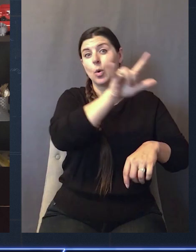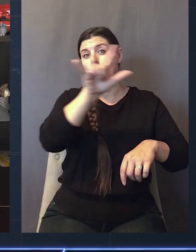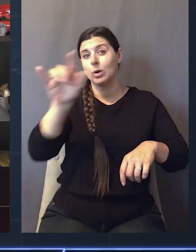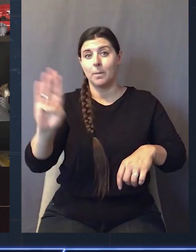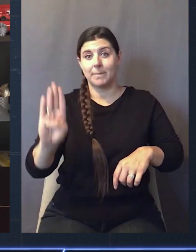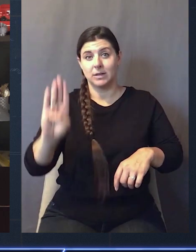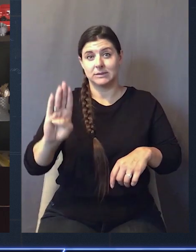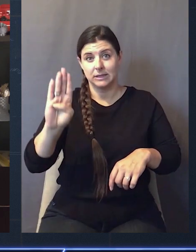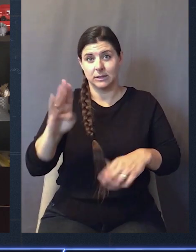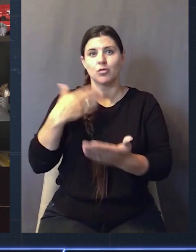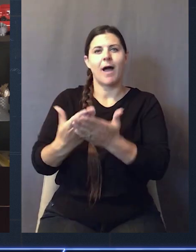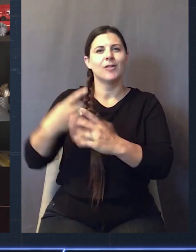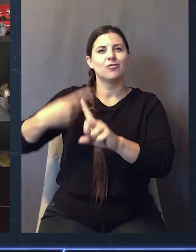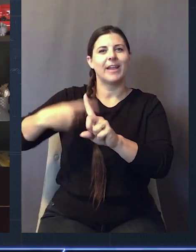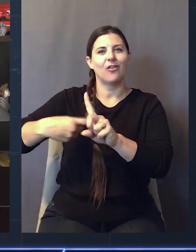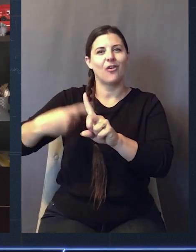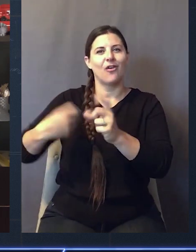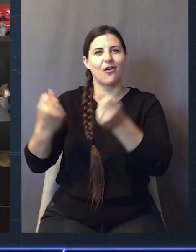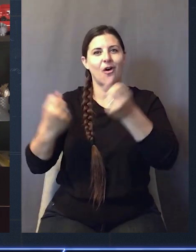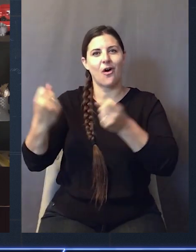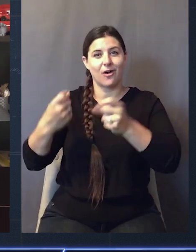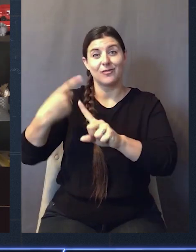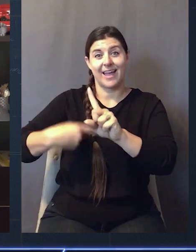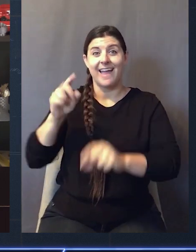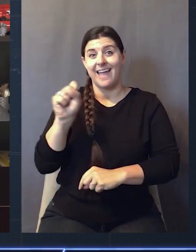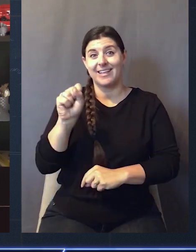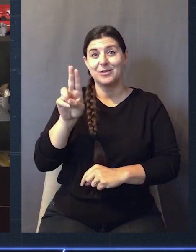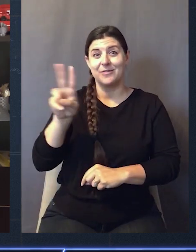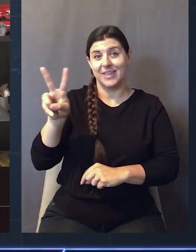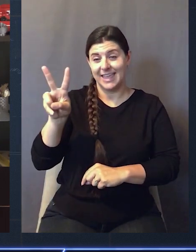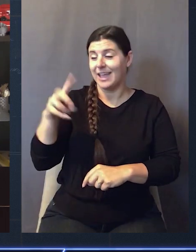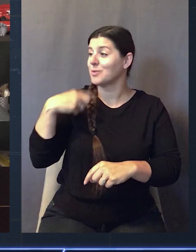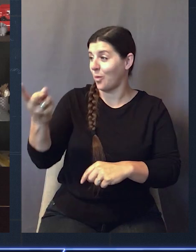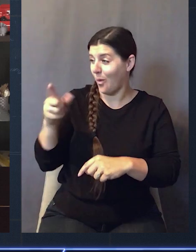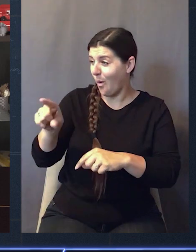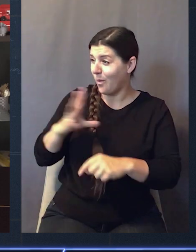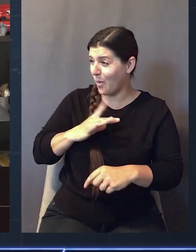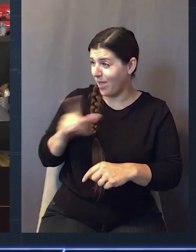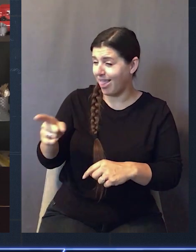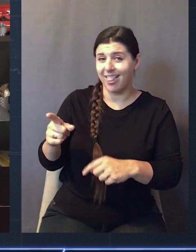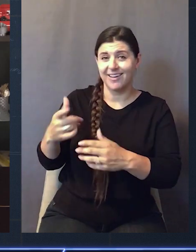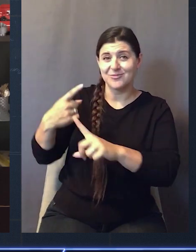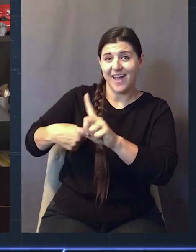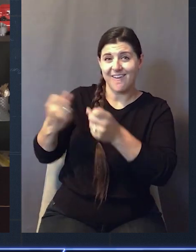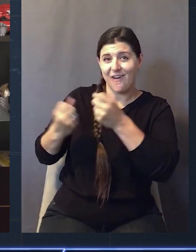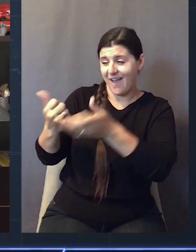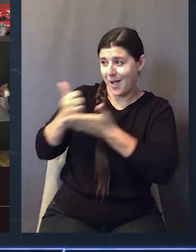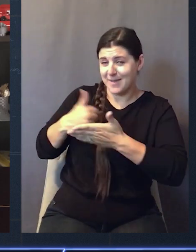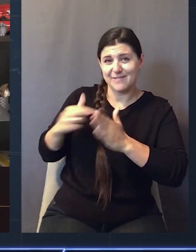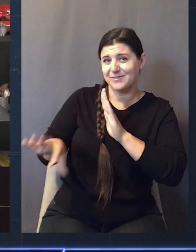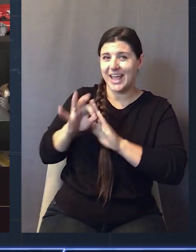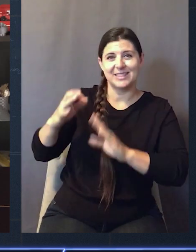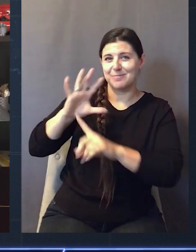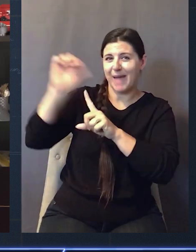Boston, got to the rental car counter, and I rented an SUV, explained to the agent what I was up to. She thought it was pretty cool and helped me